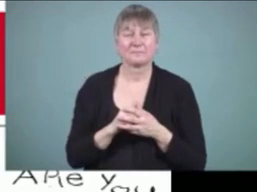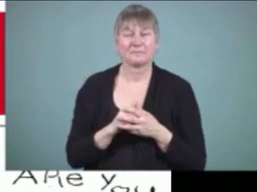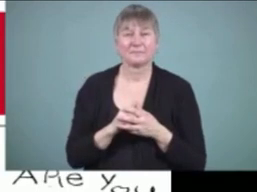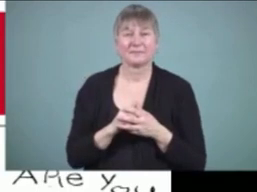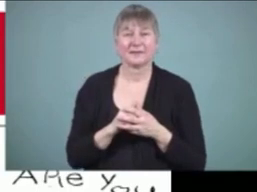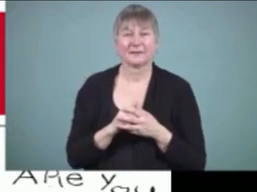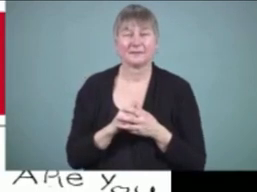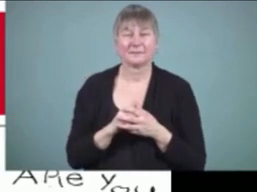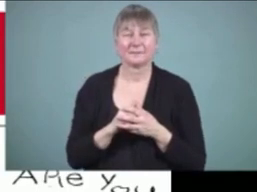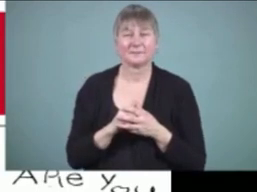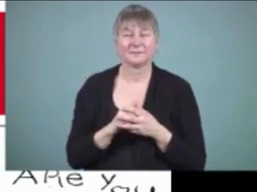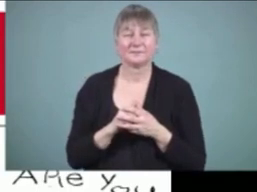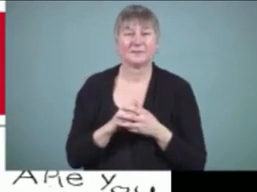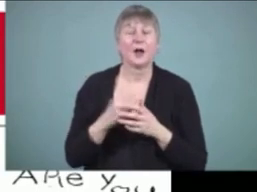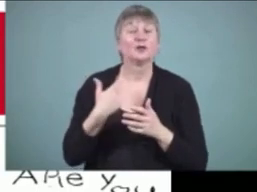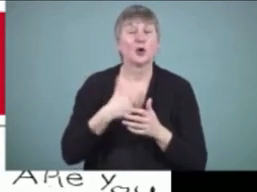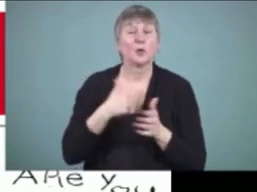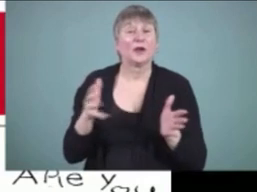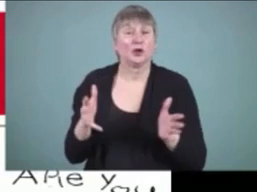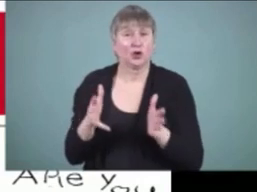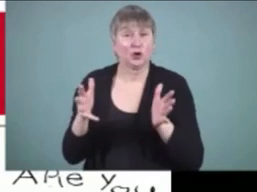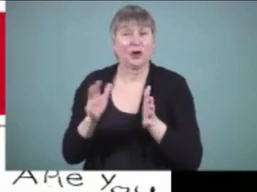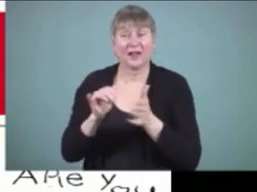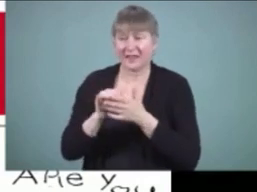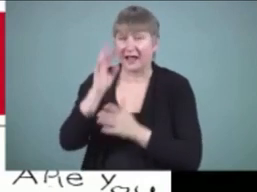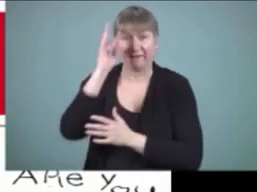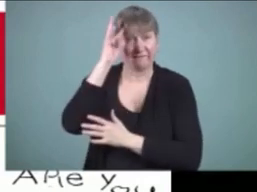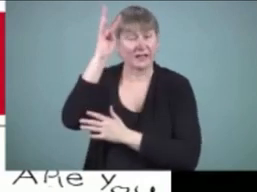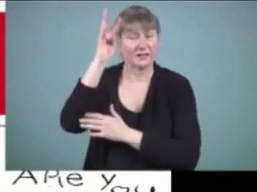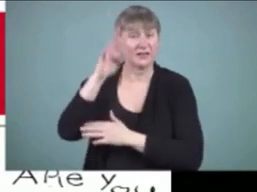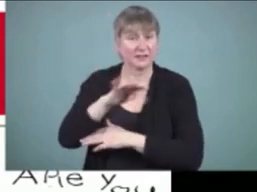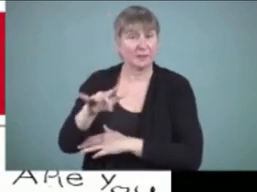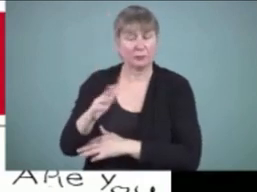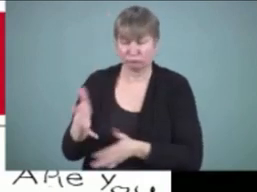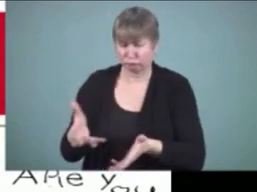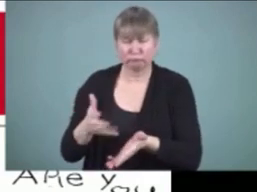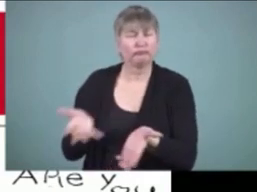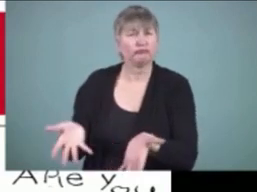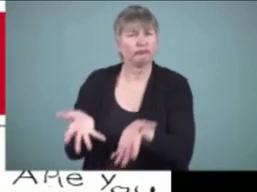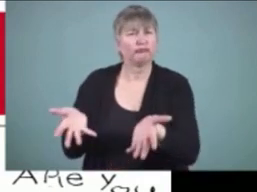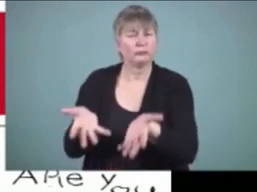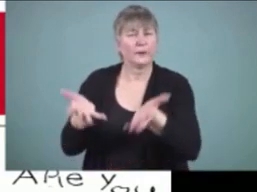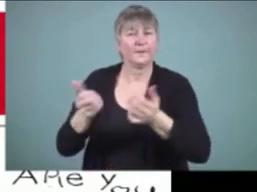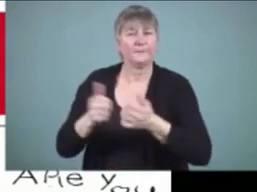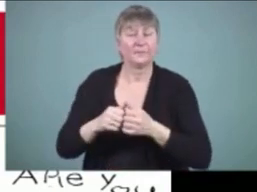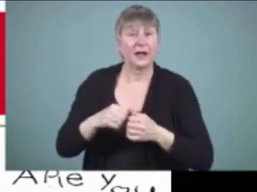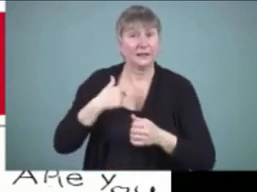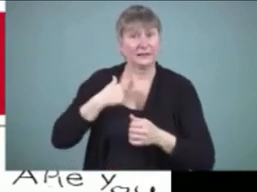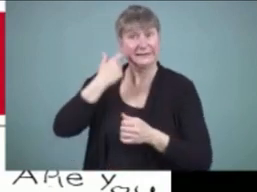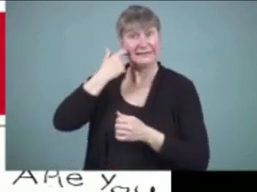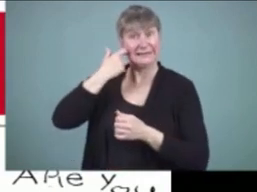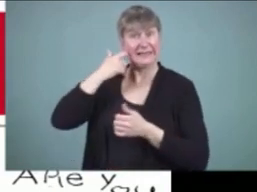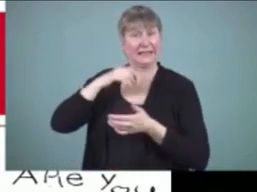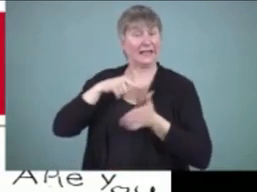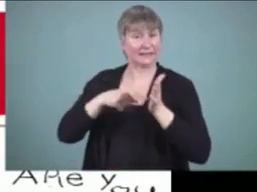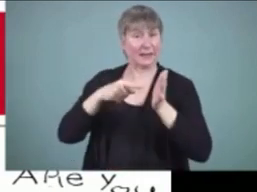um to go to encourage invented spelling so you've already seen quite a number of examples of invented spelling